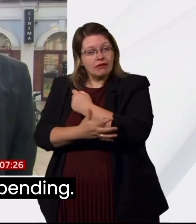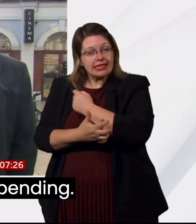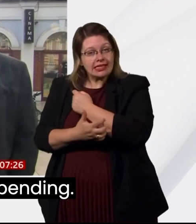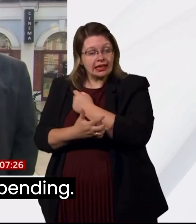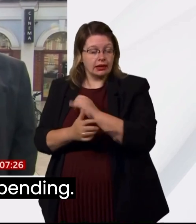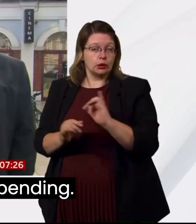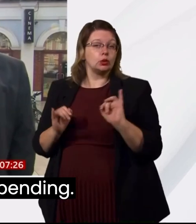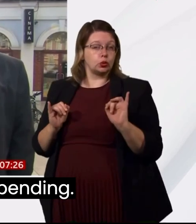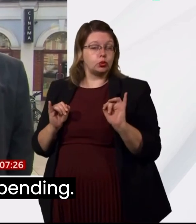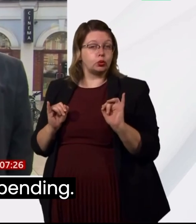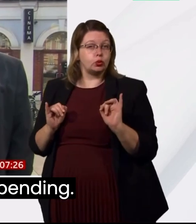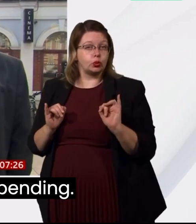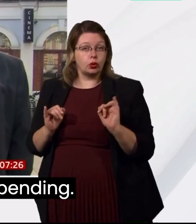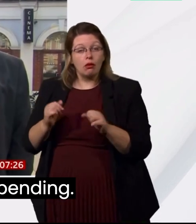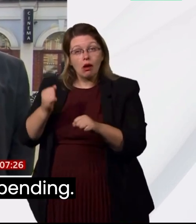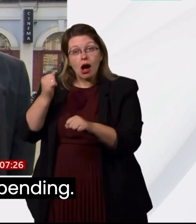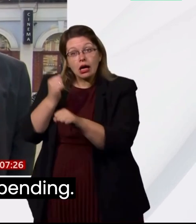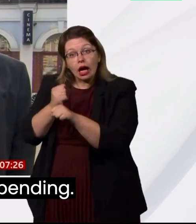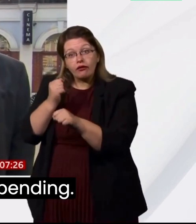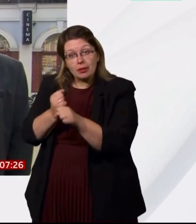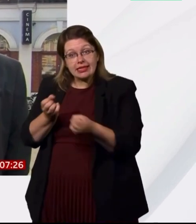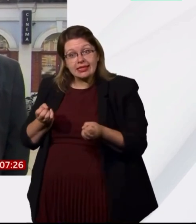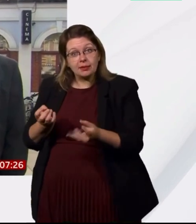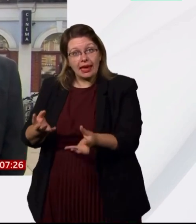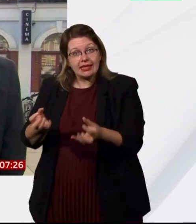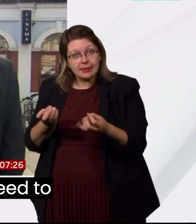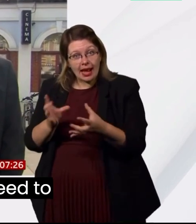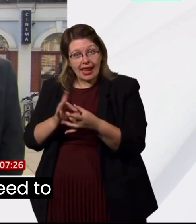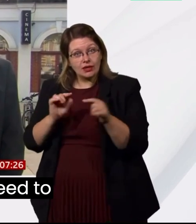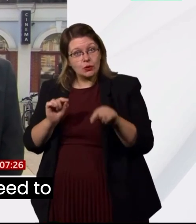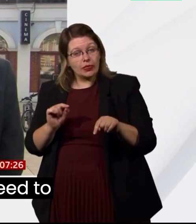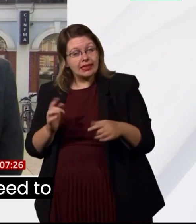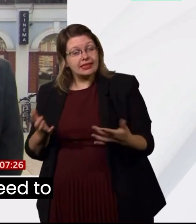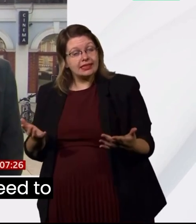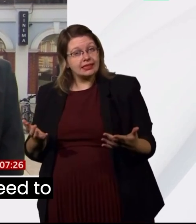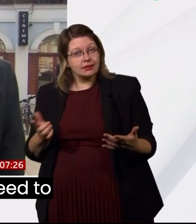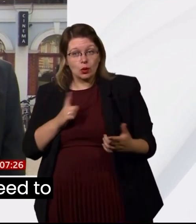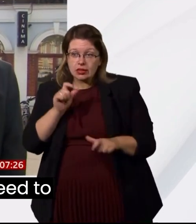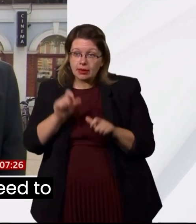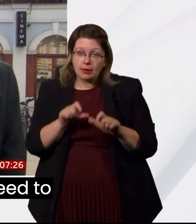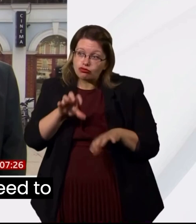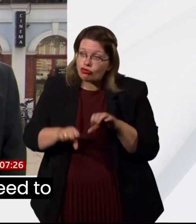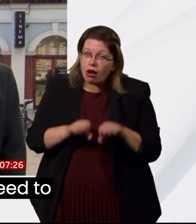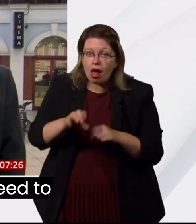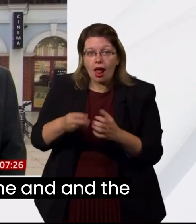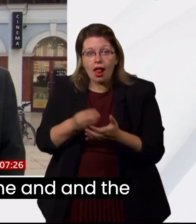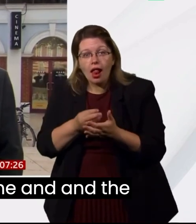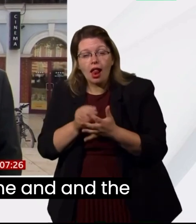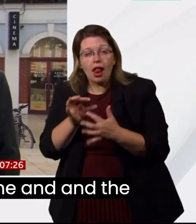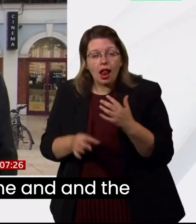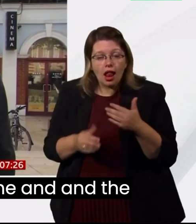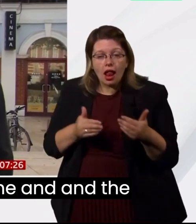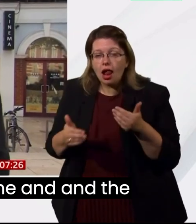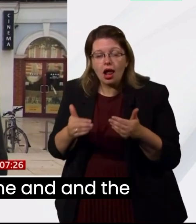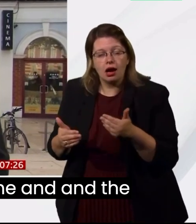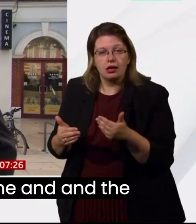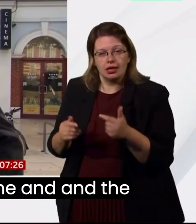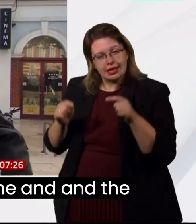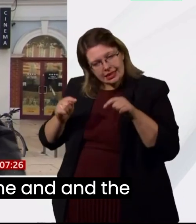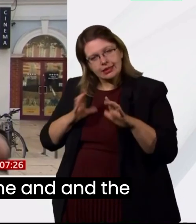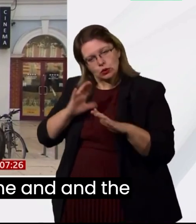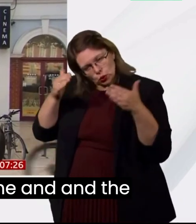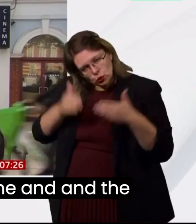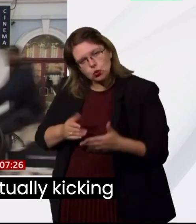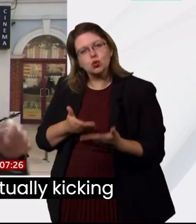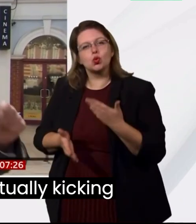40% of government's spending. And we really do need to address this problem and